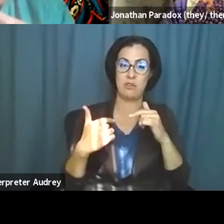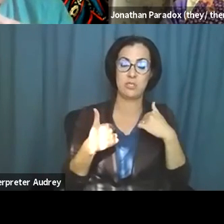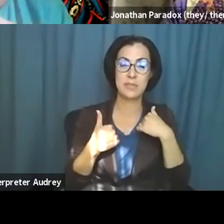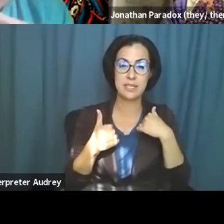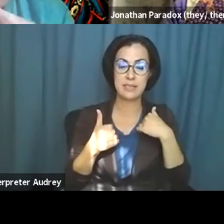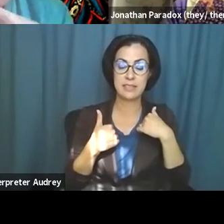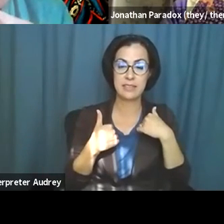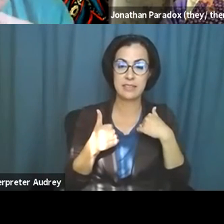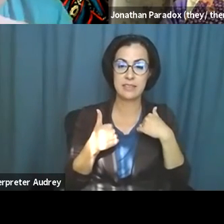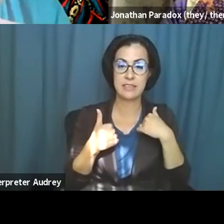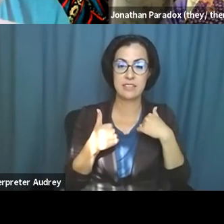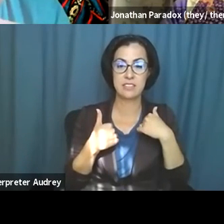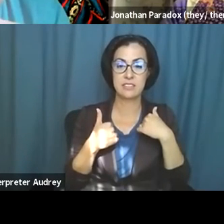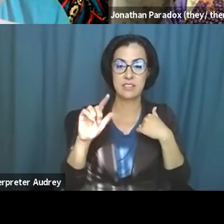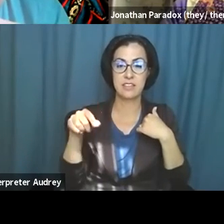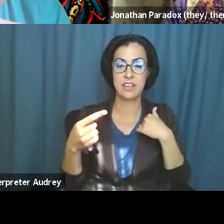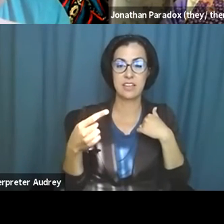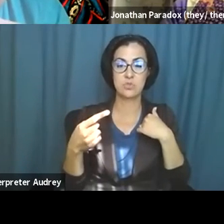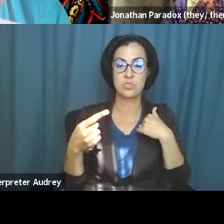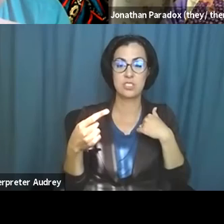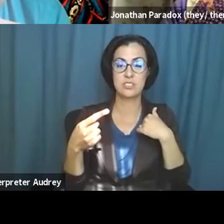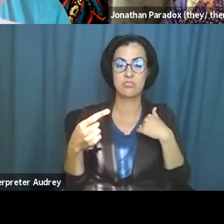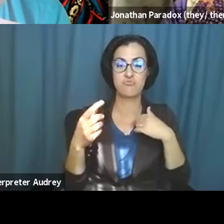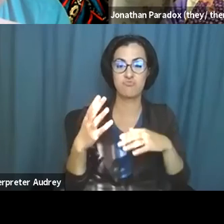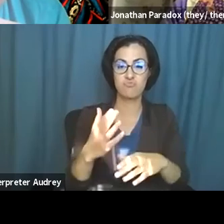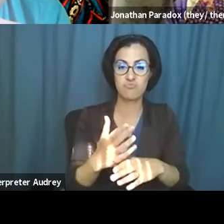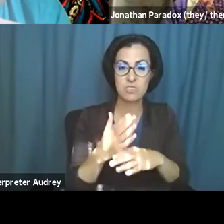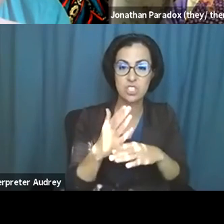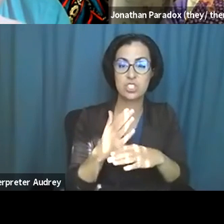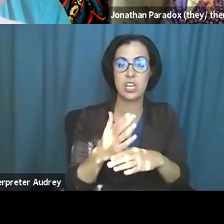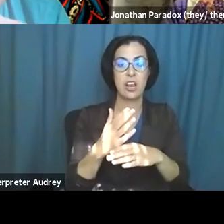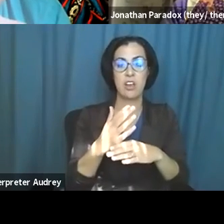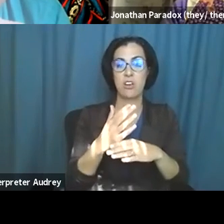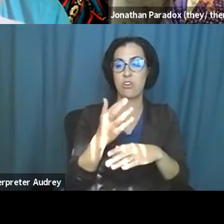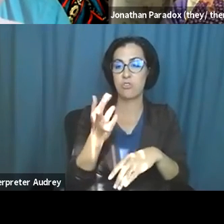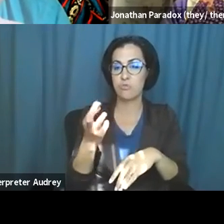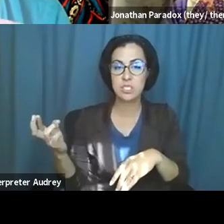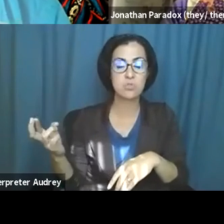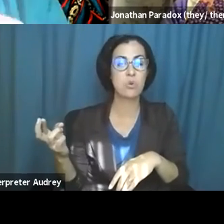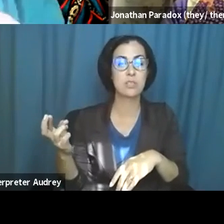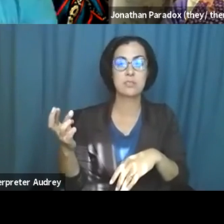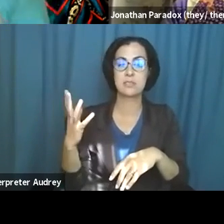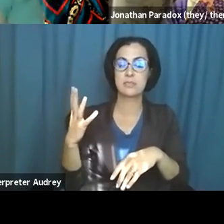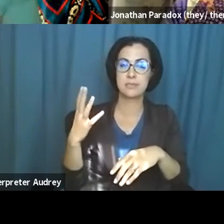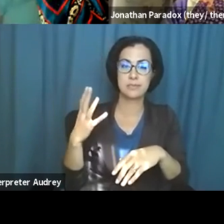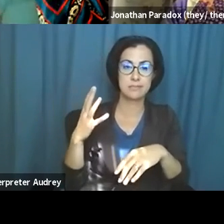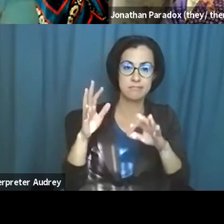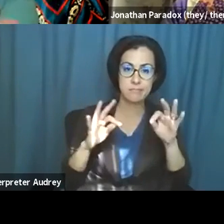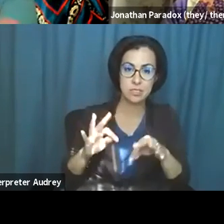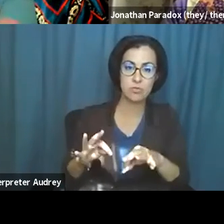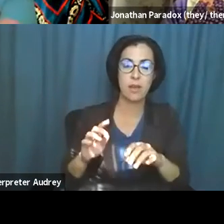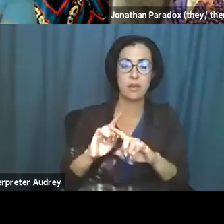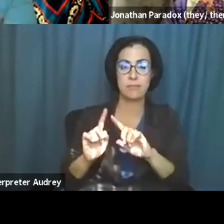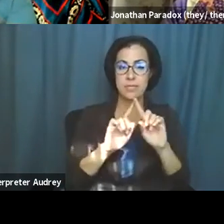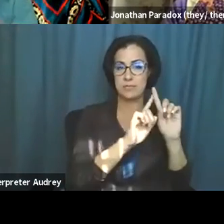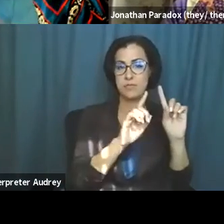uh, just share resources or talk about, um, you know, the different disabled people that I